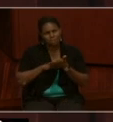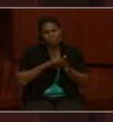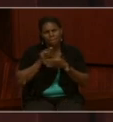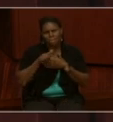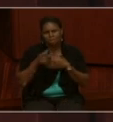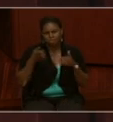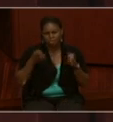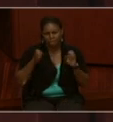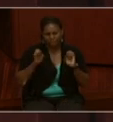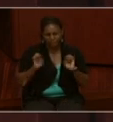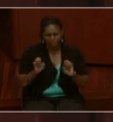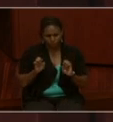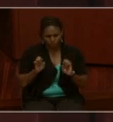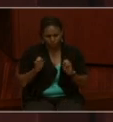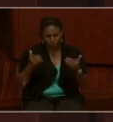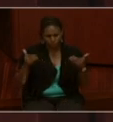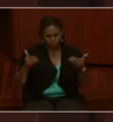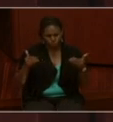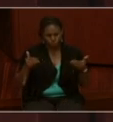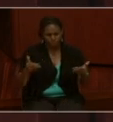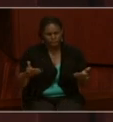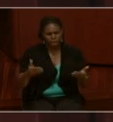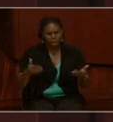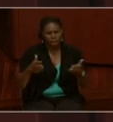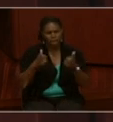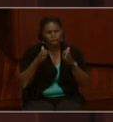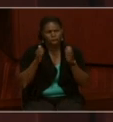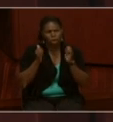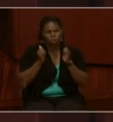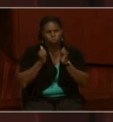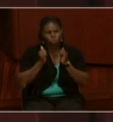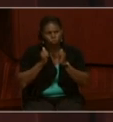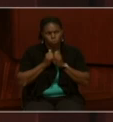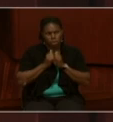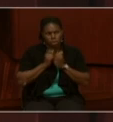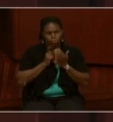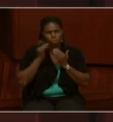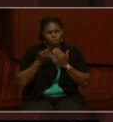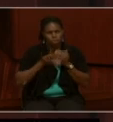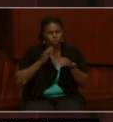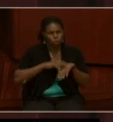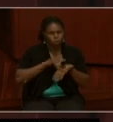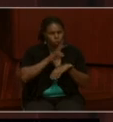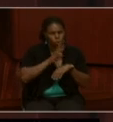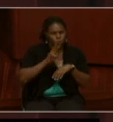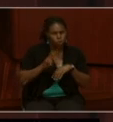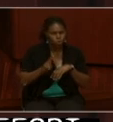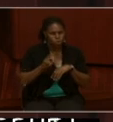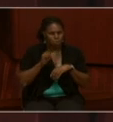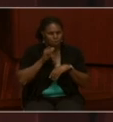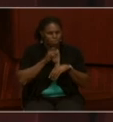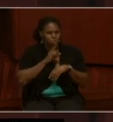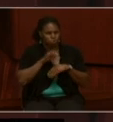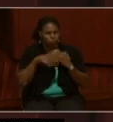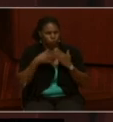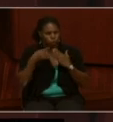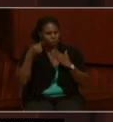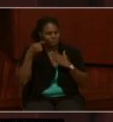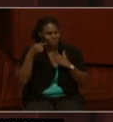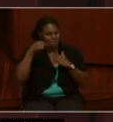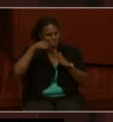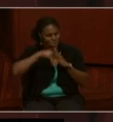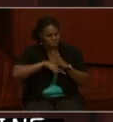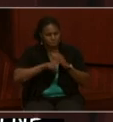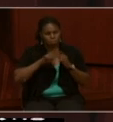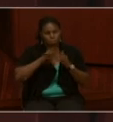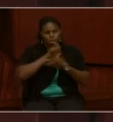effort afoot to move ahead with a project on World War II Marine Corps. not privy to all the details. But if you write